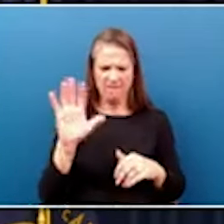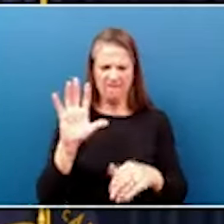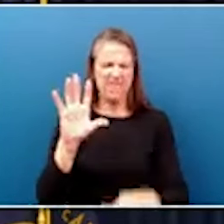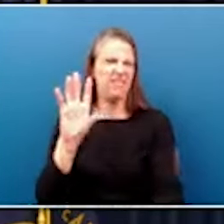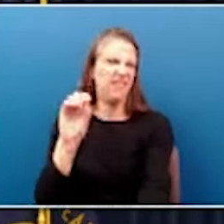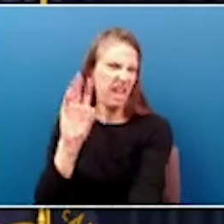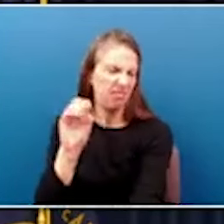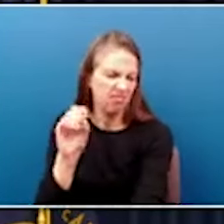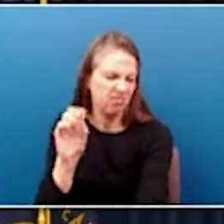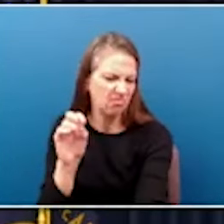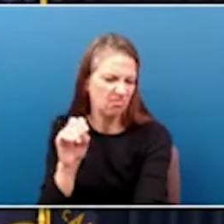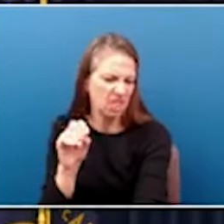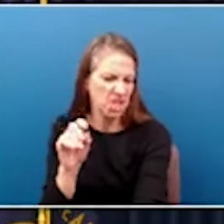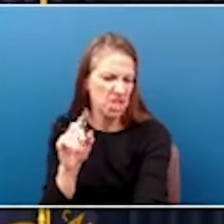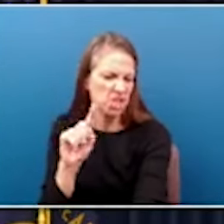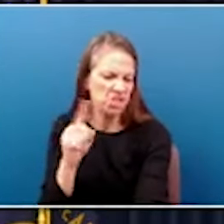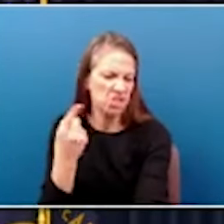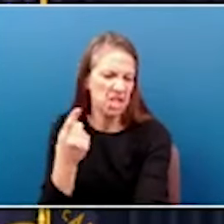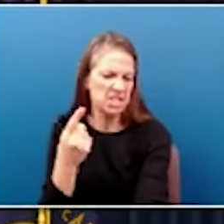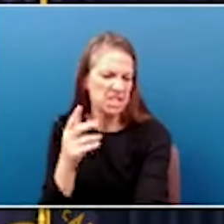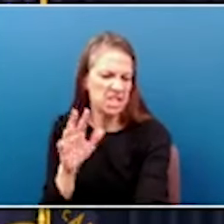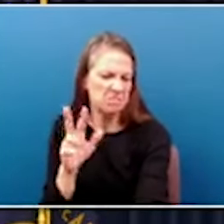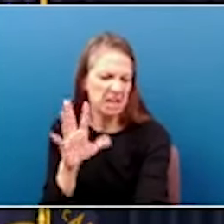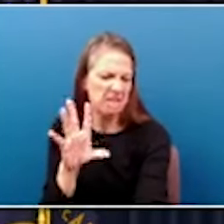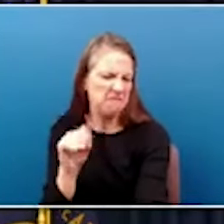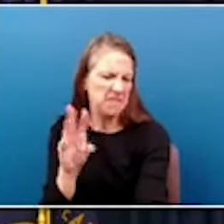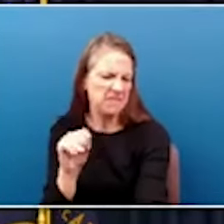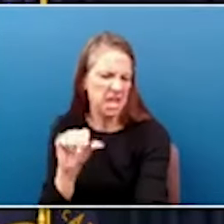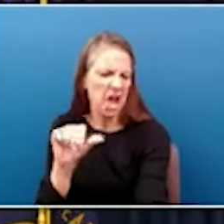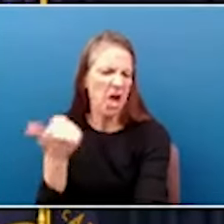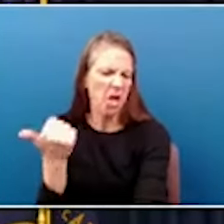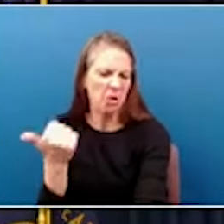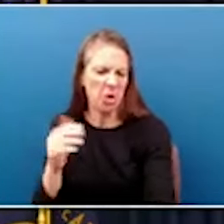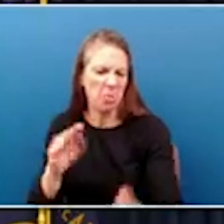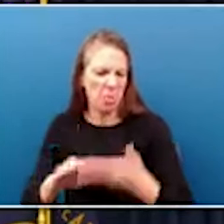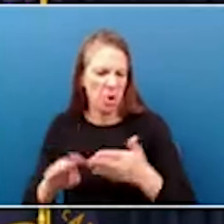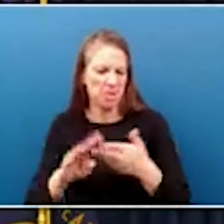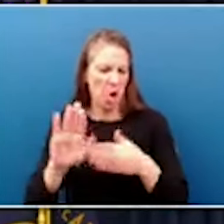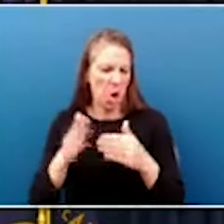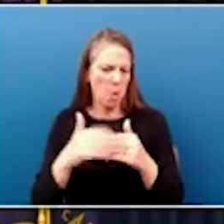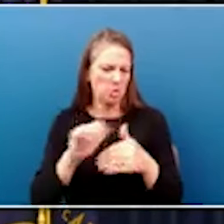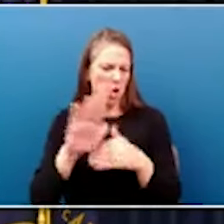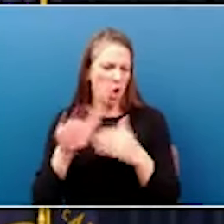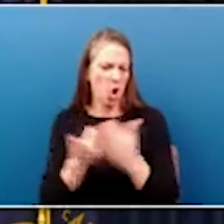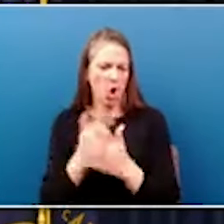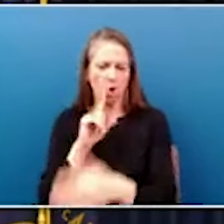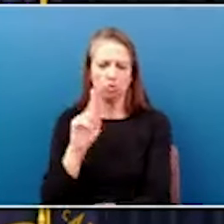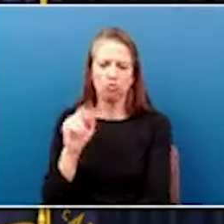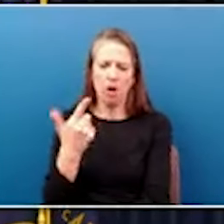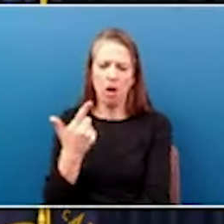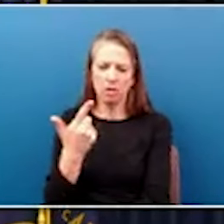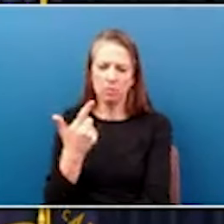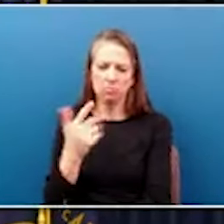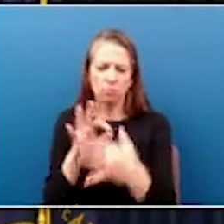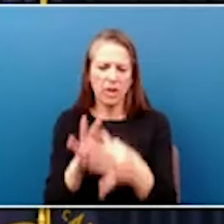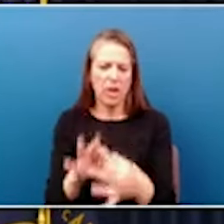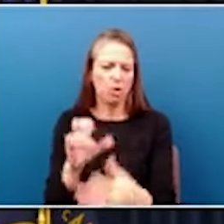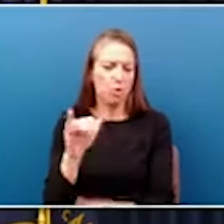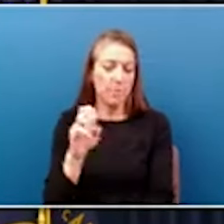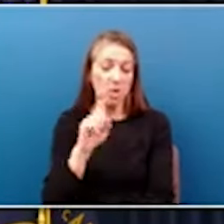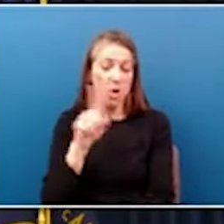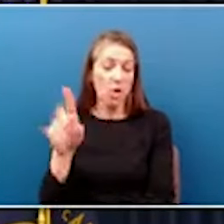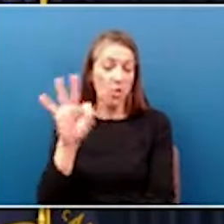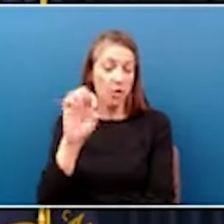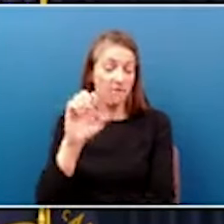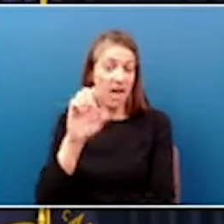50, just under 50 other pardons. Almost all of them are drug related crimes that were felonies, but people that